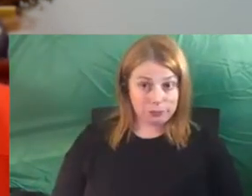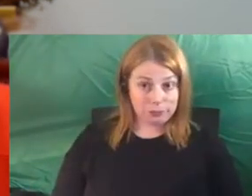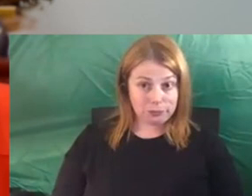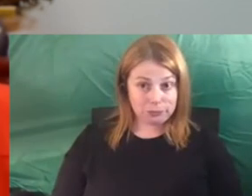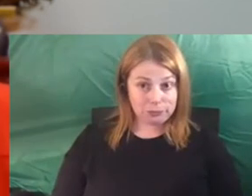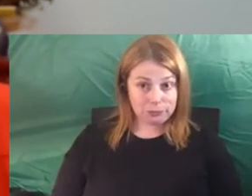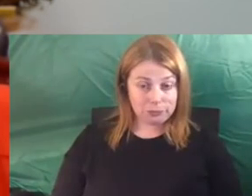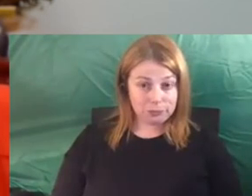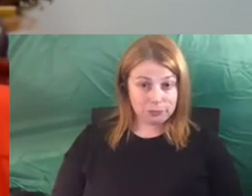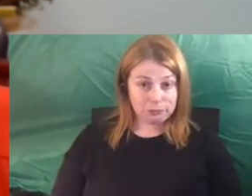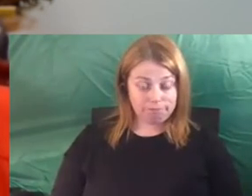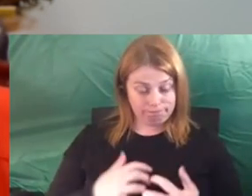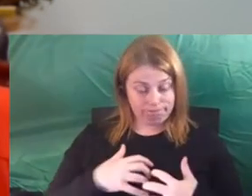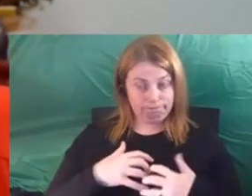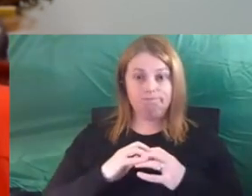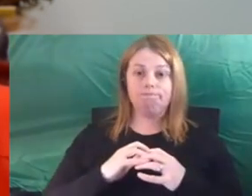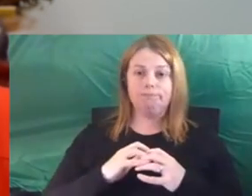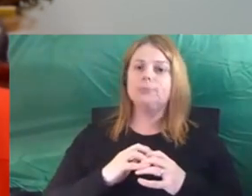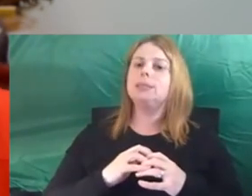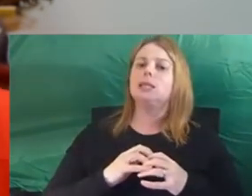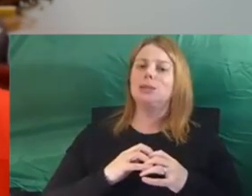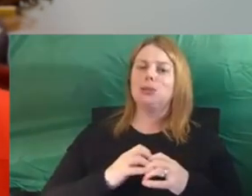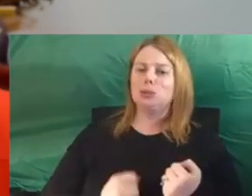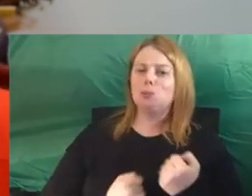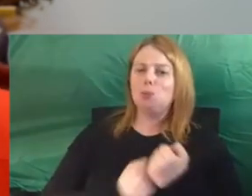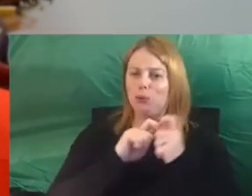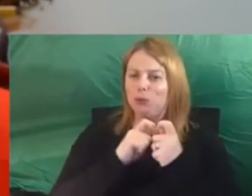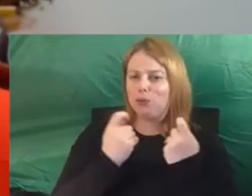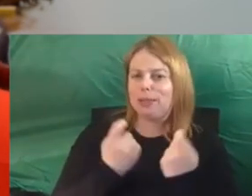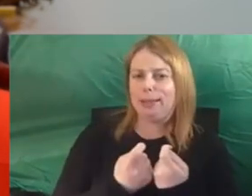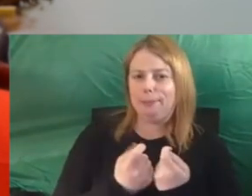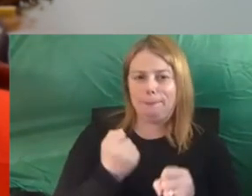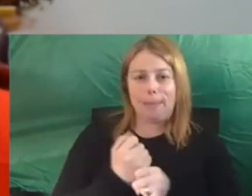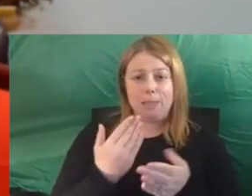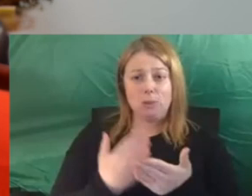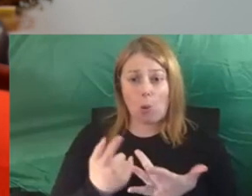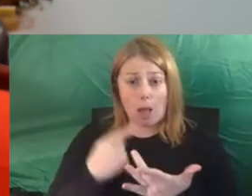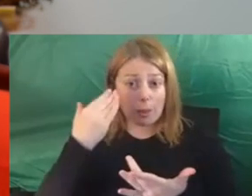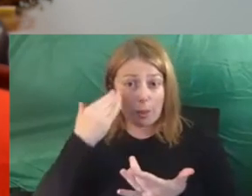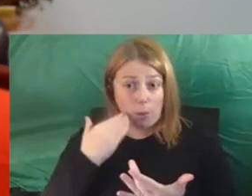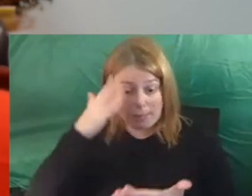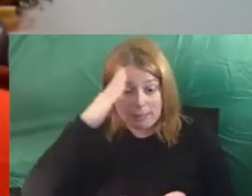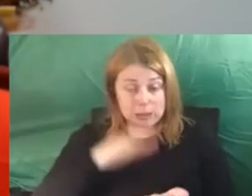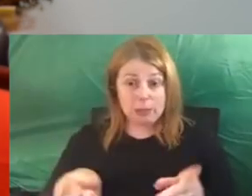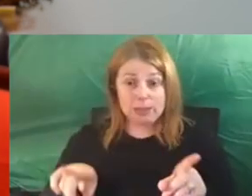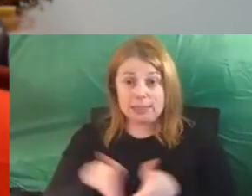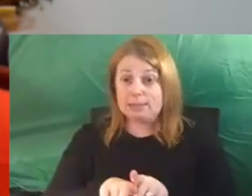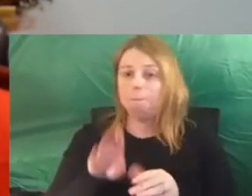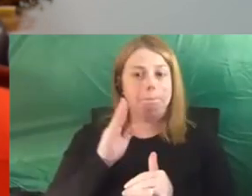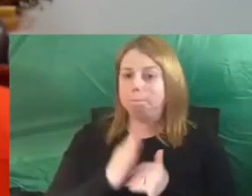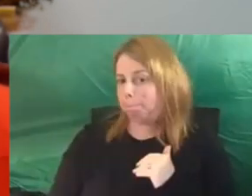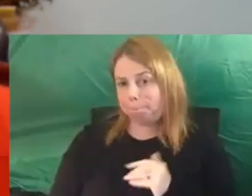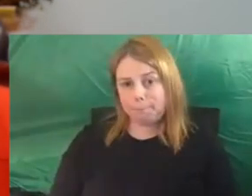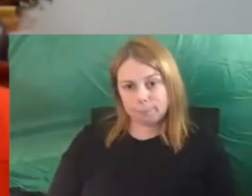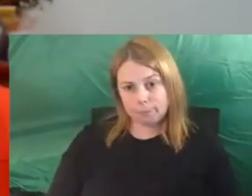formed a really supportive team to make sure that no other woman would have to go through that when they're running for election.